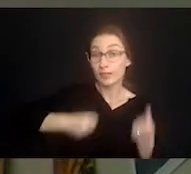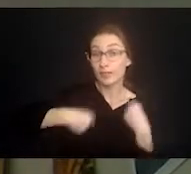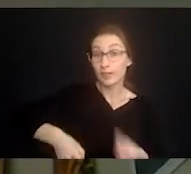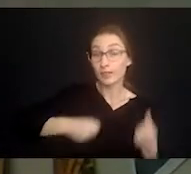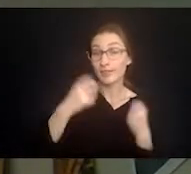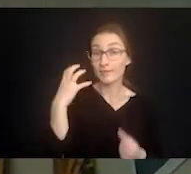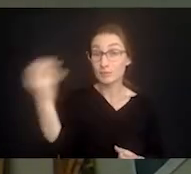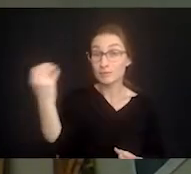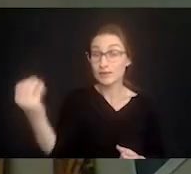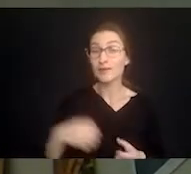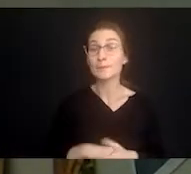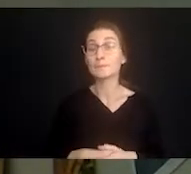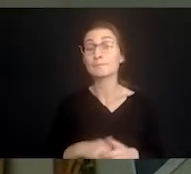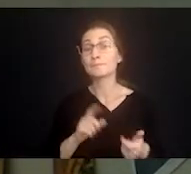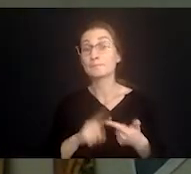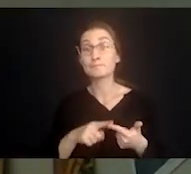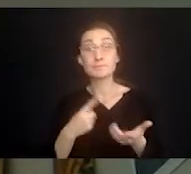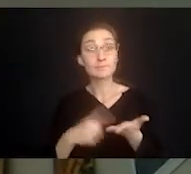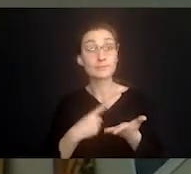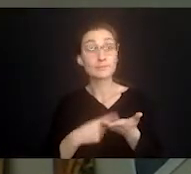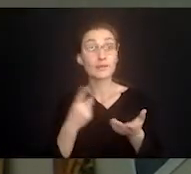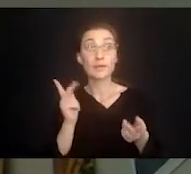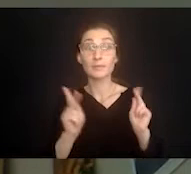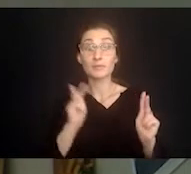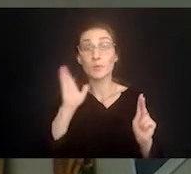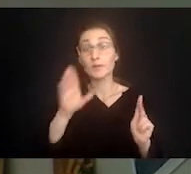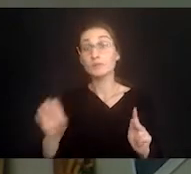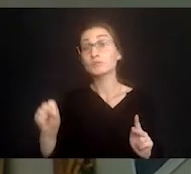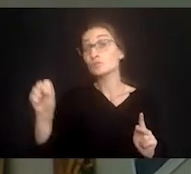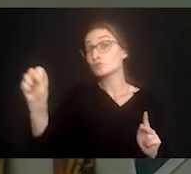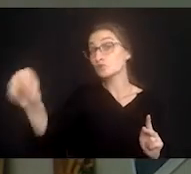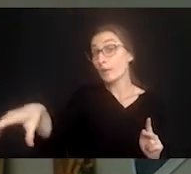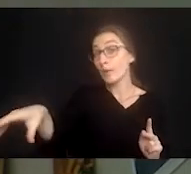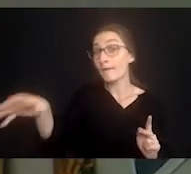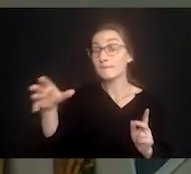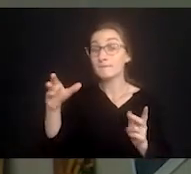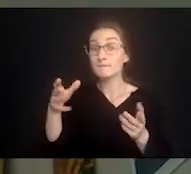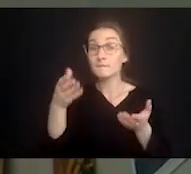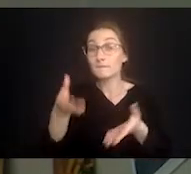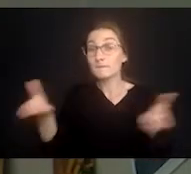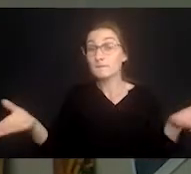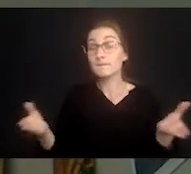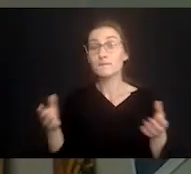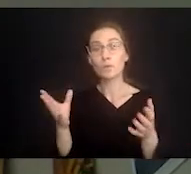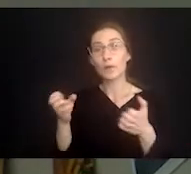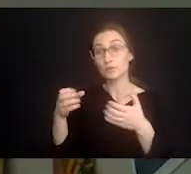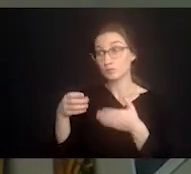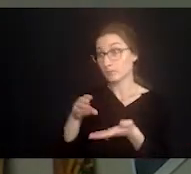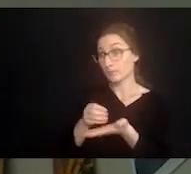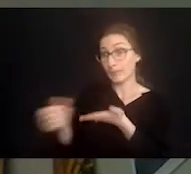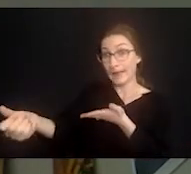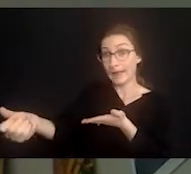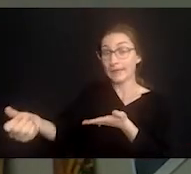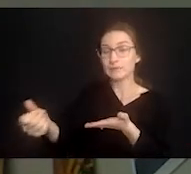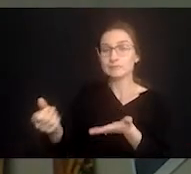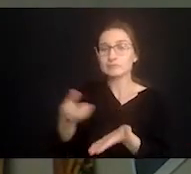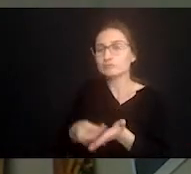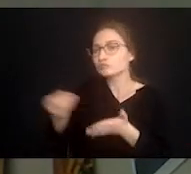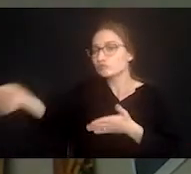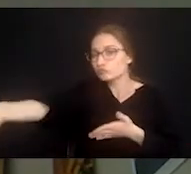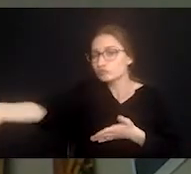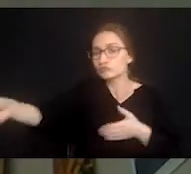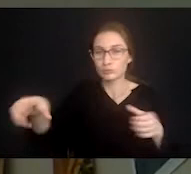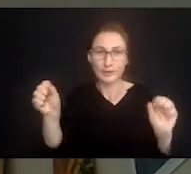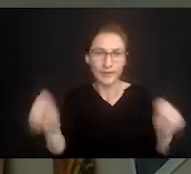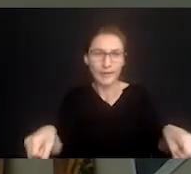Sometimes we needed it because somebody would drop some food or supply off if I hit a little low point again and Jerry needed to order something and we wanted to be able to pay